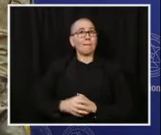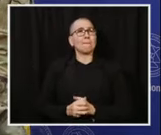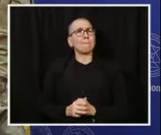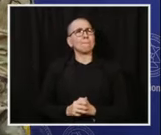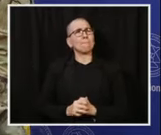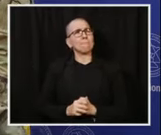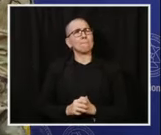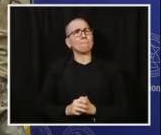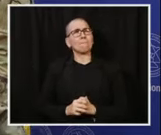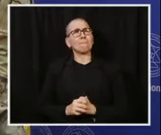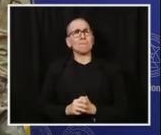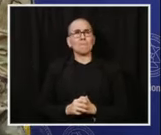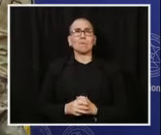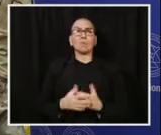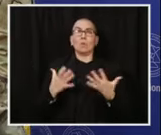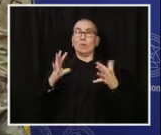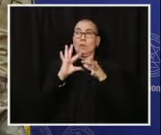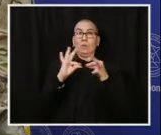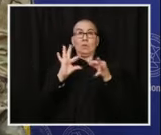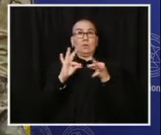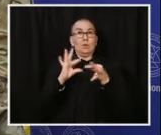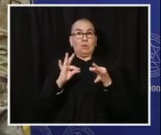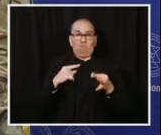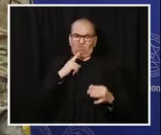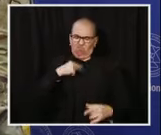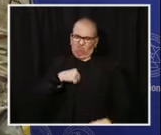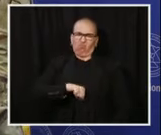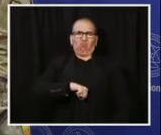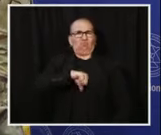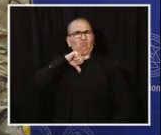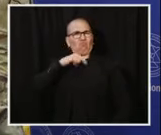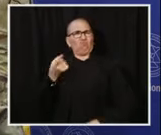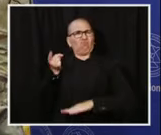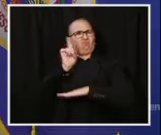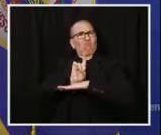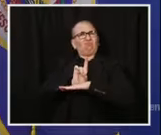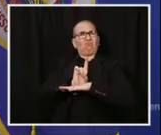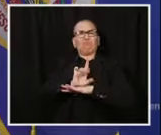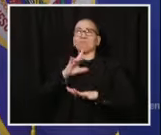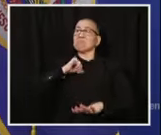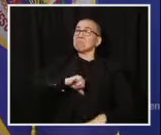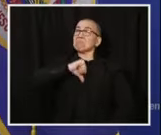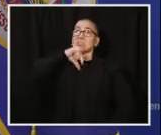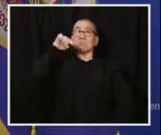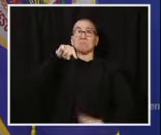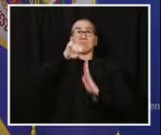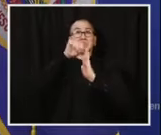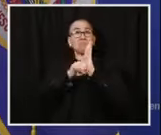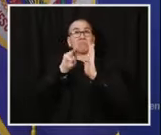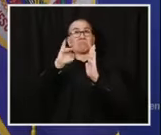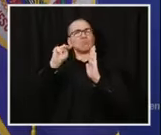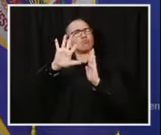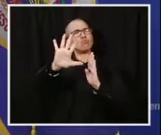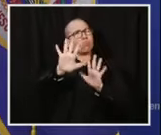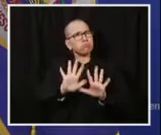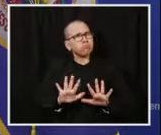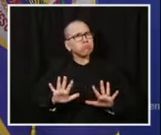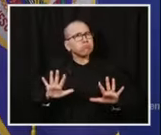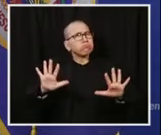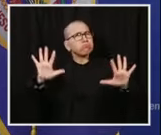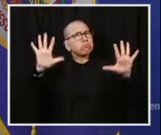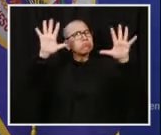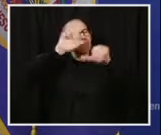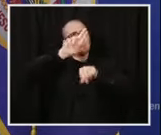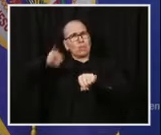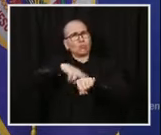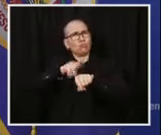proud I am of what our soldiers do, not only for the state of Minnesota, but of course for our nation. To say that 2020 has been a busy year for the